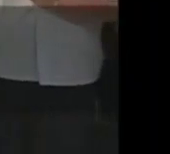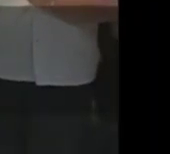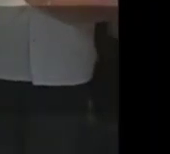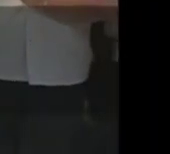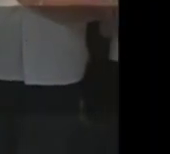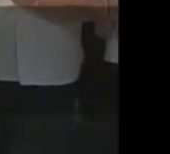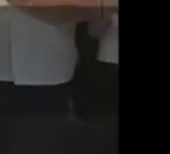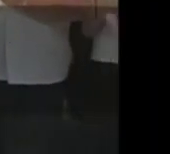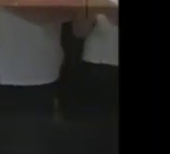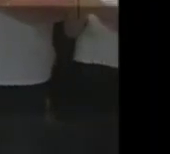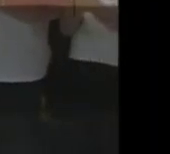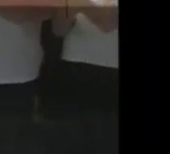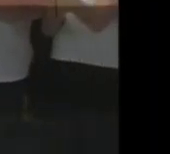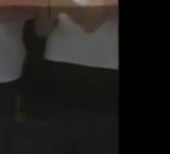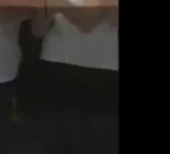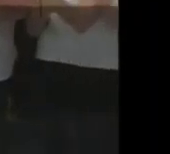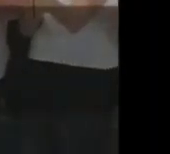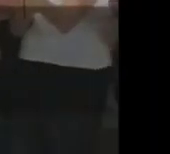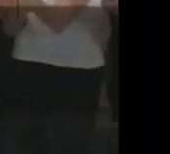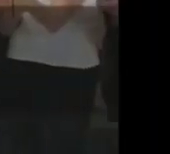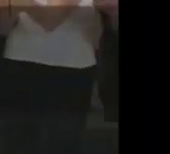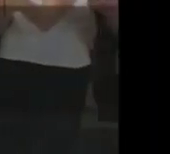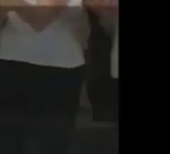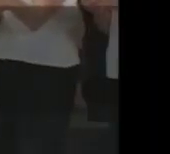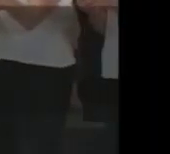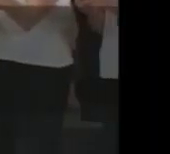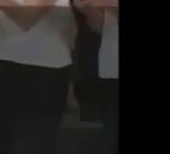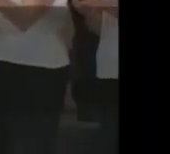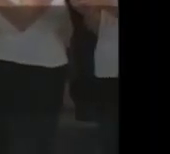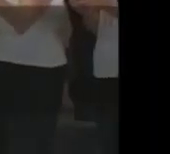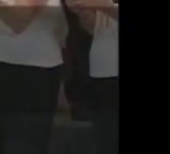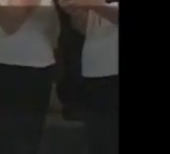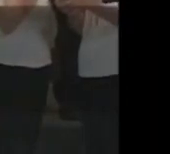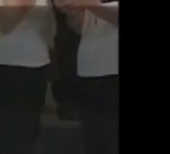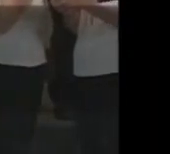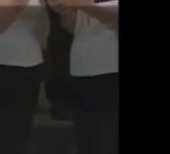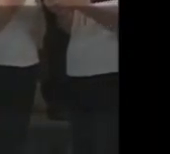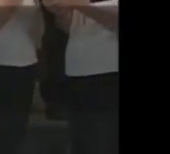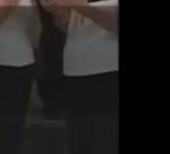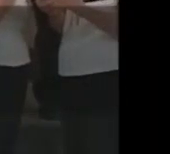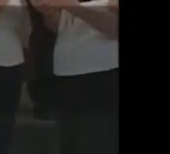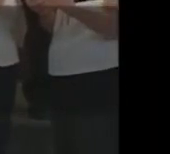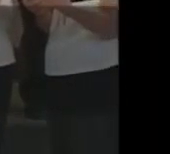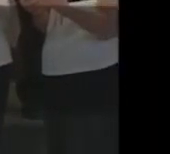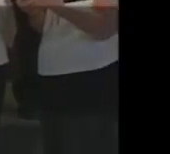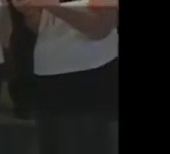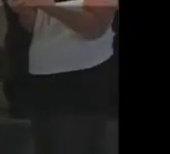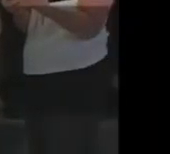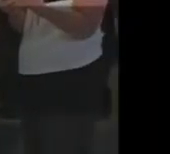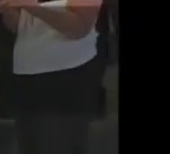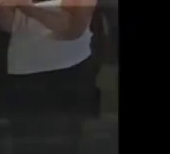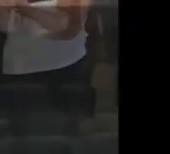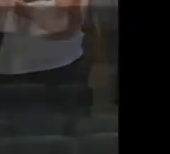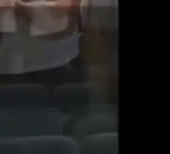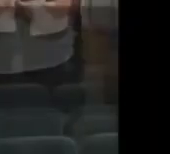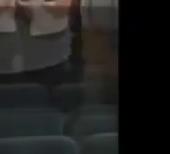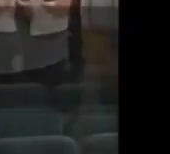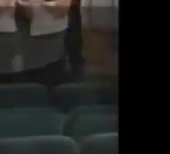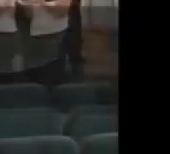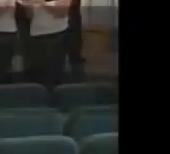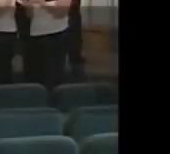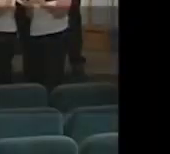your trust to consume and your gold to repine.